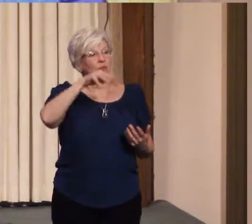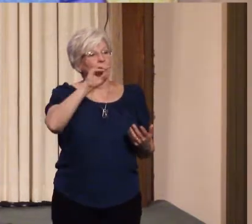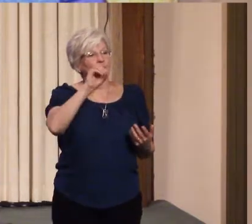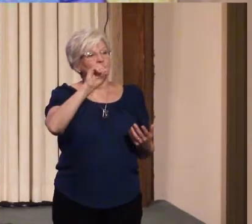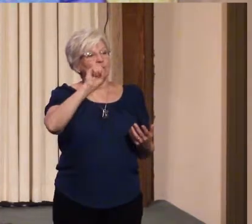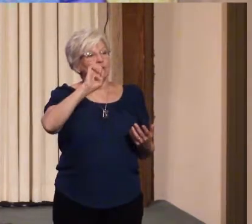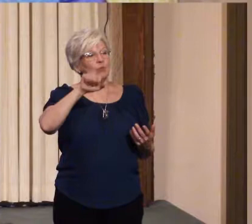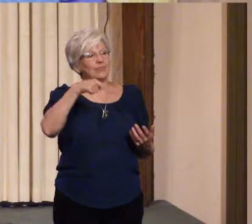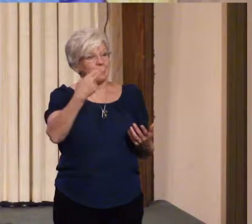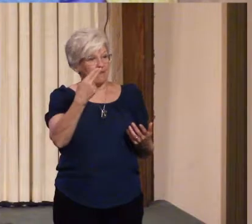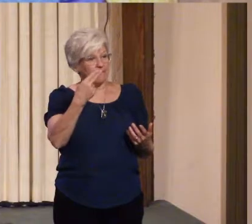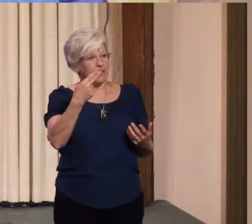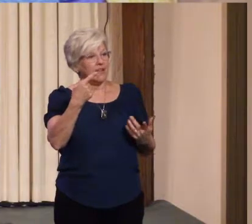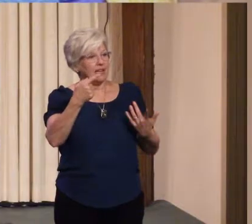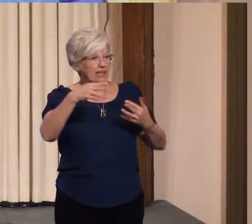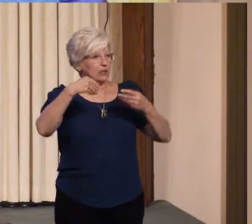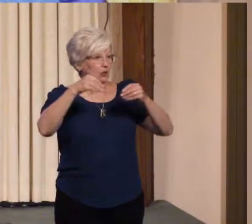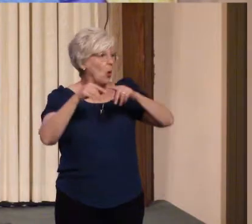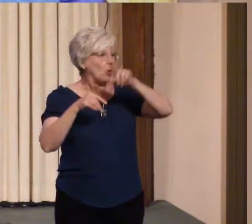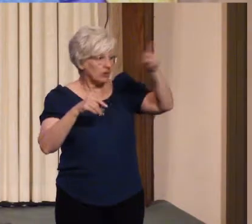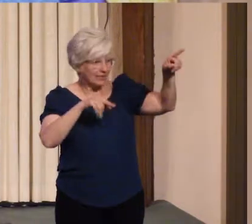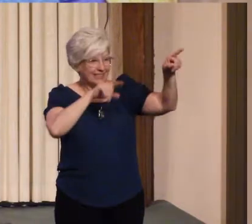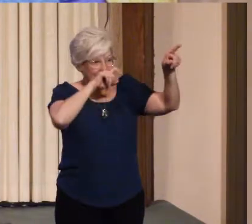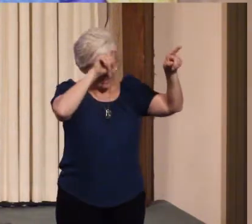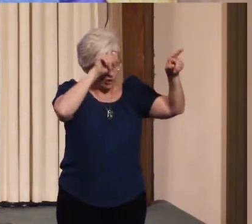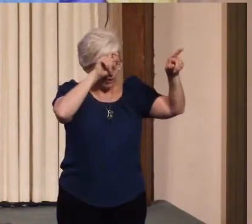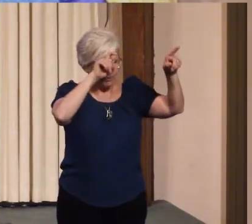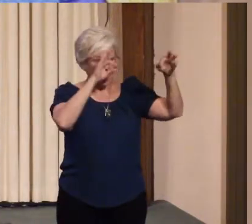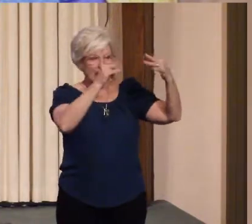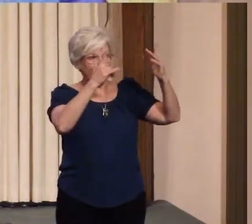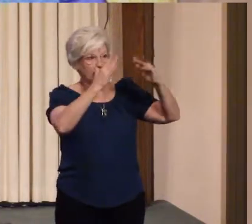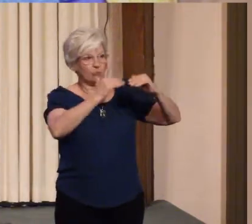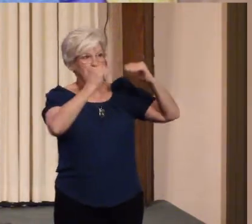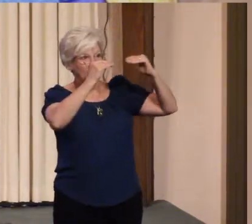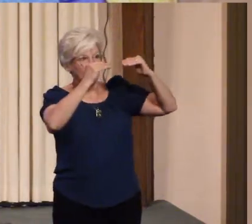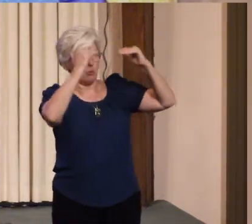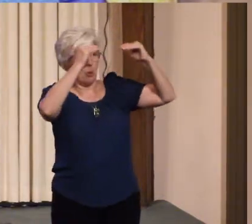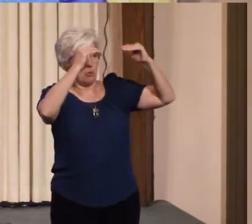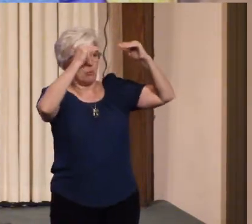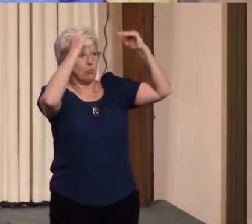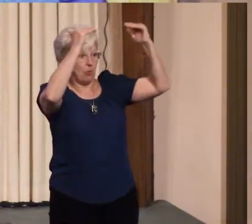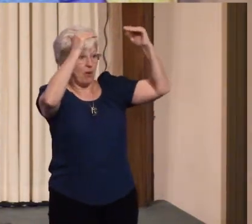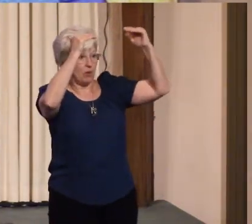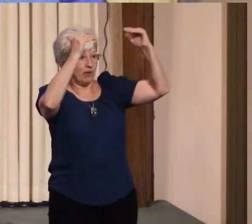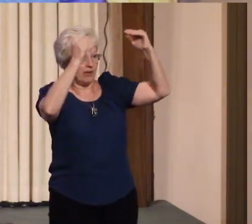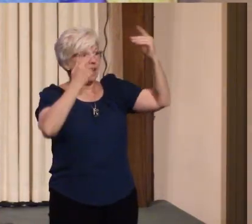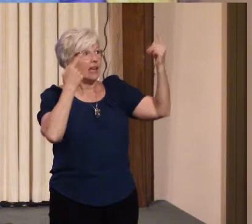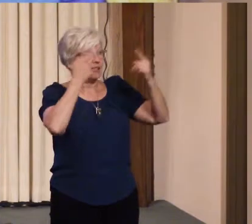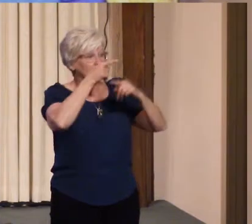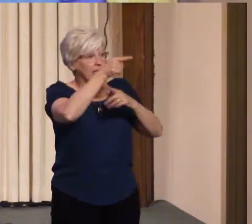been promoted and promoted until he is essentially the advisor to the king of Egypt